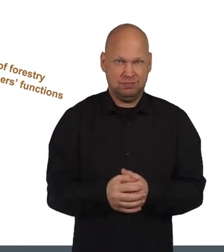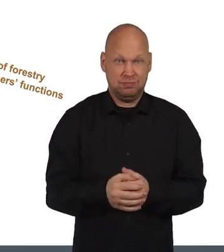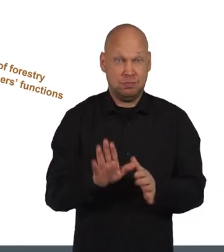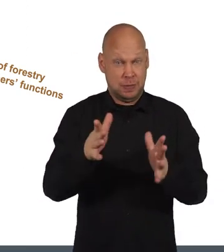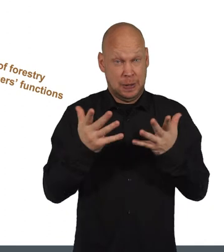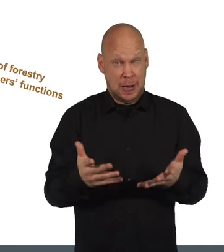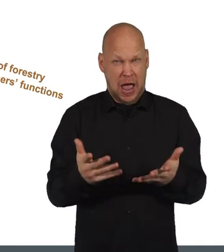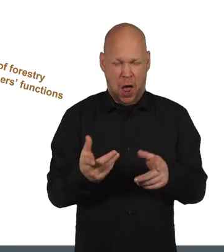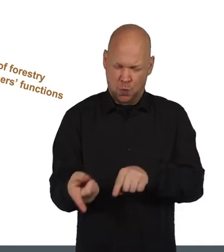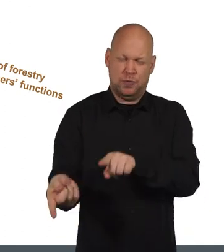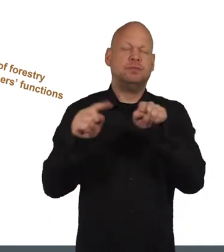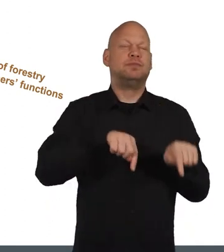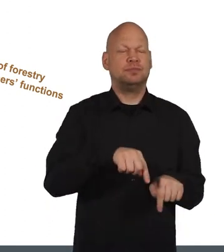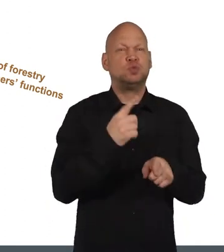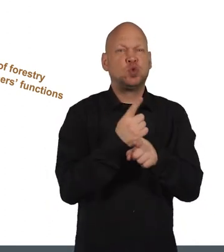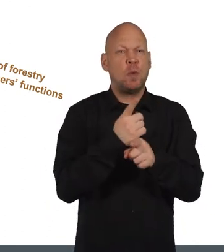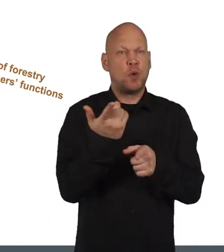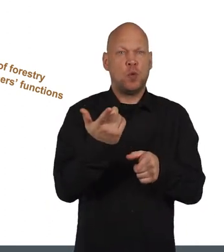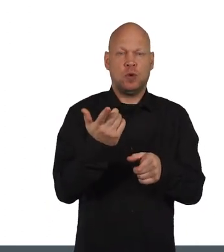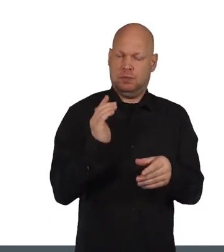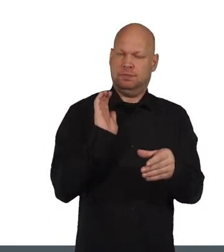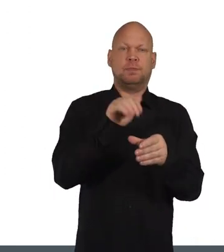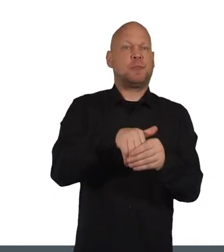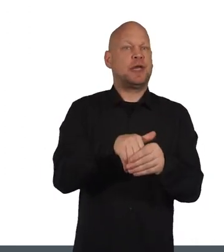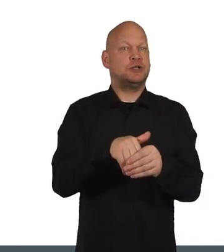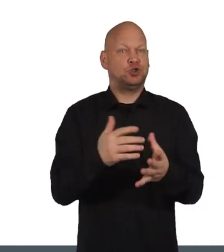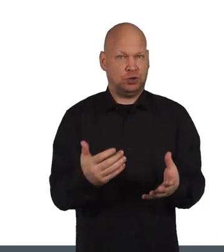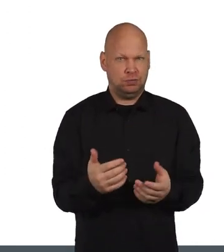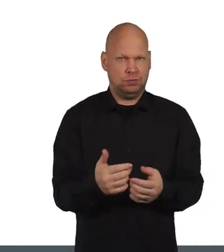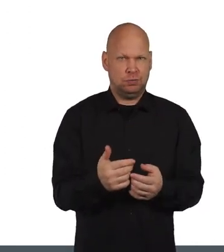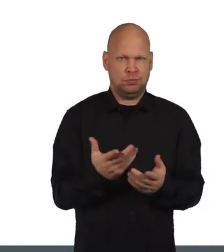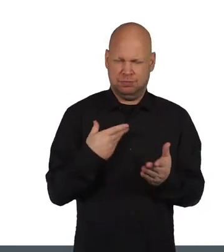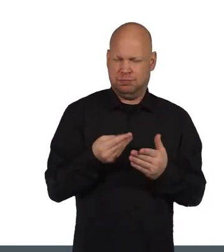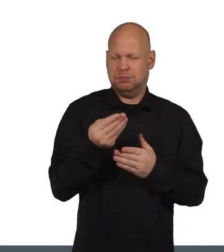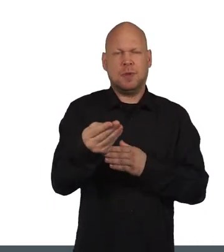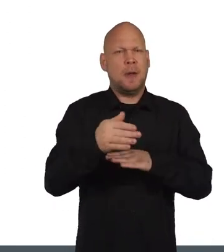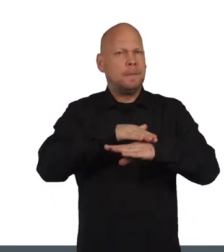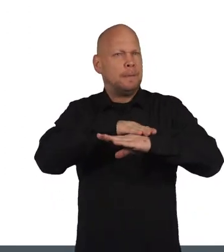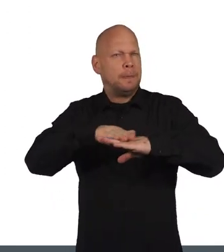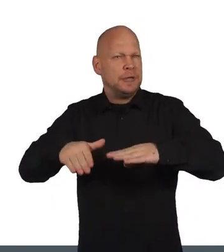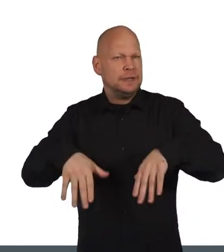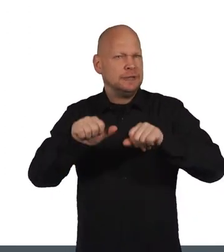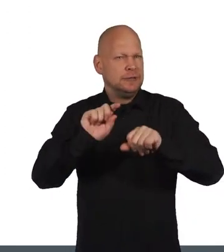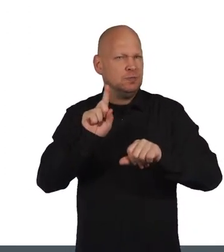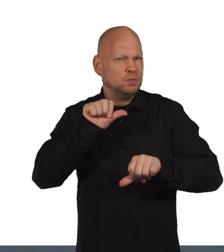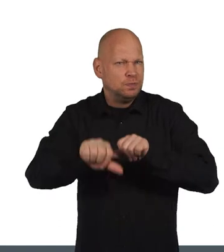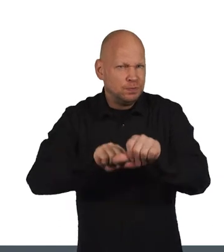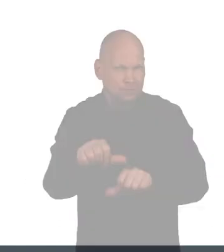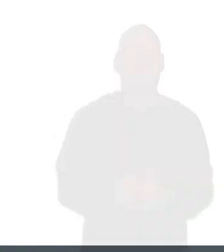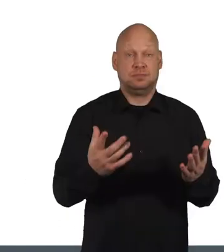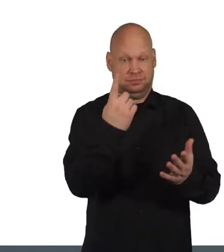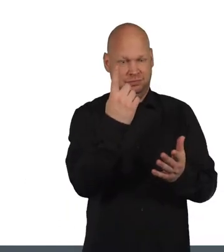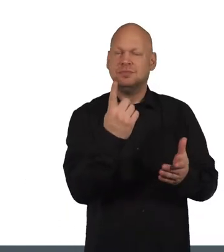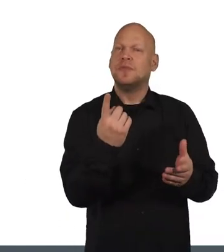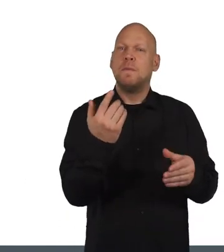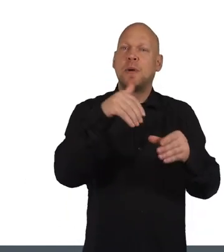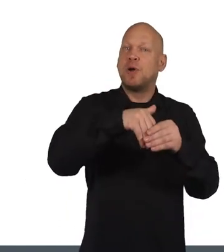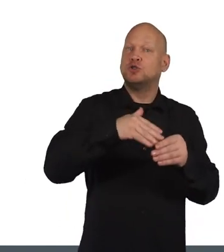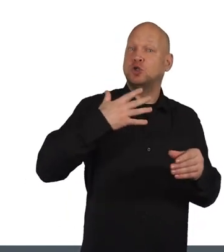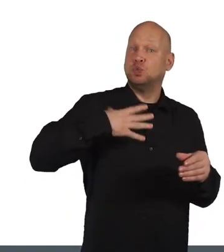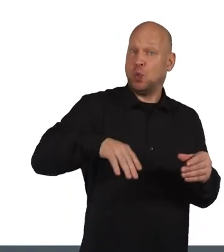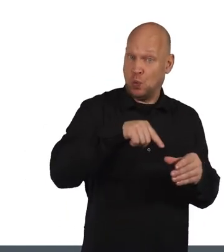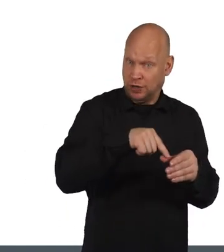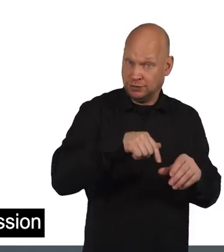But for now, let's return to participation requests and give you the basics. By making a participation